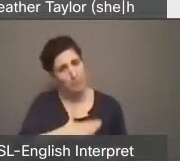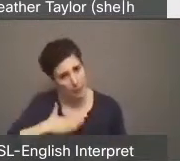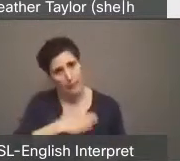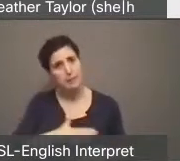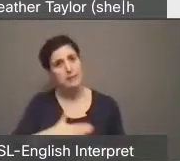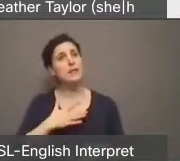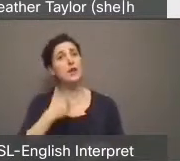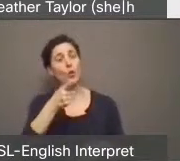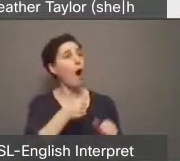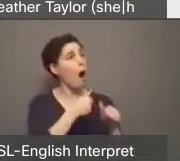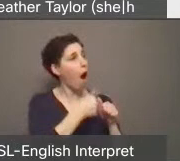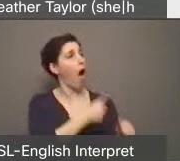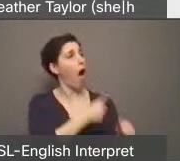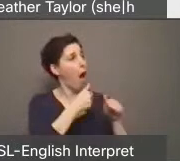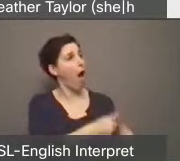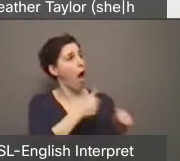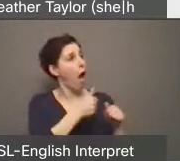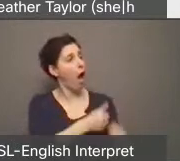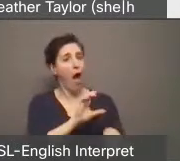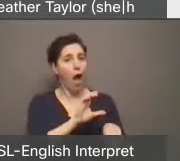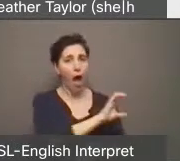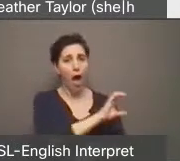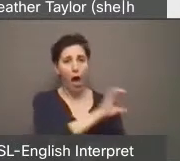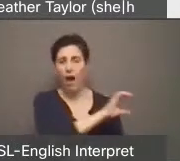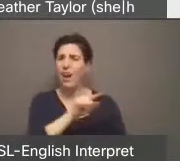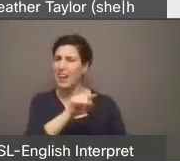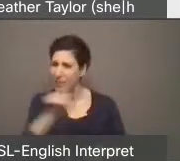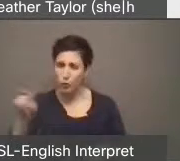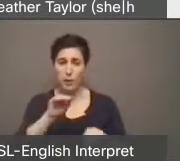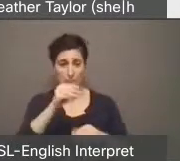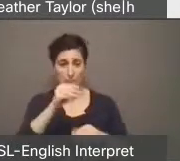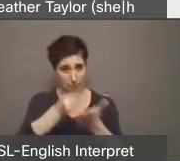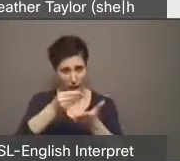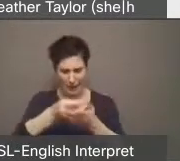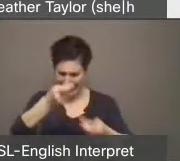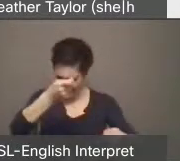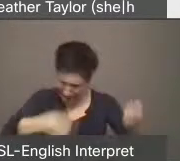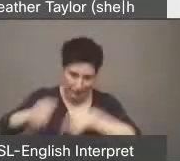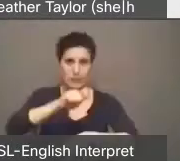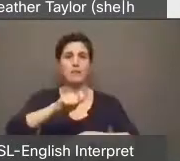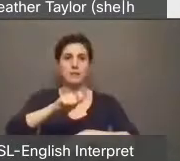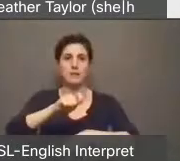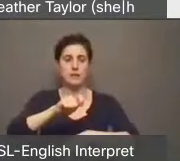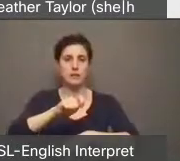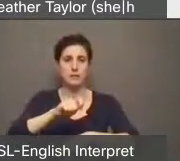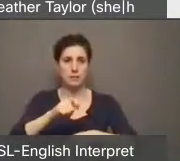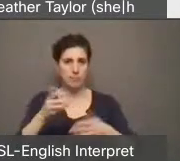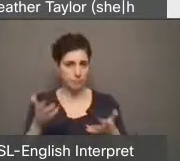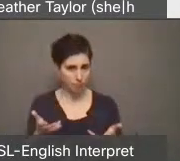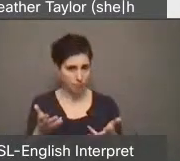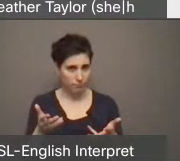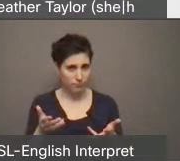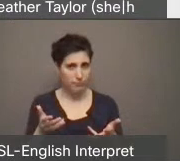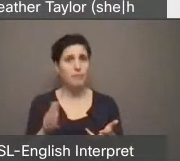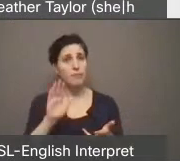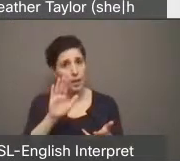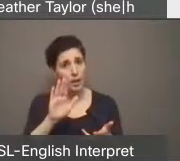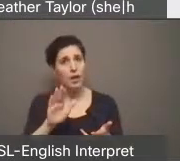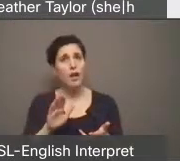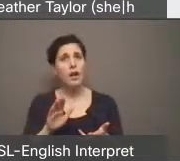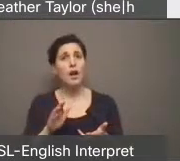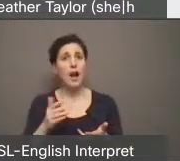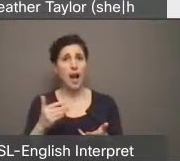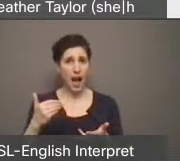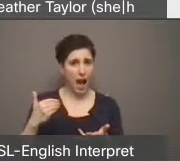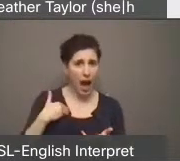budgets. You have been proposing. You need a radical rethink. Why is there less revenue coming in despite this growth that